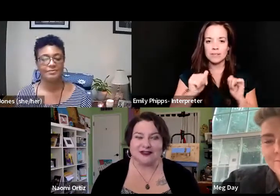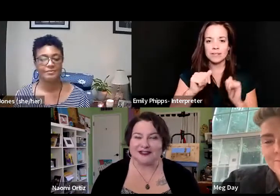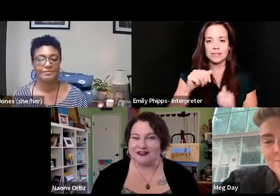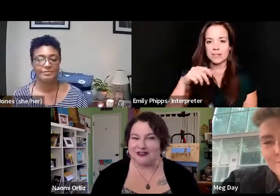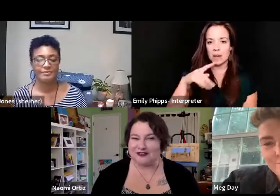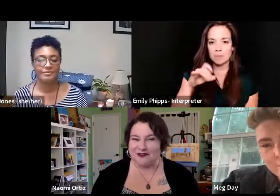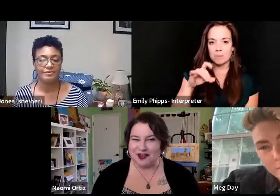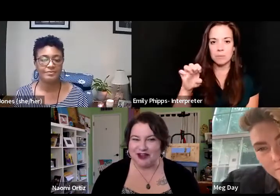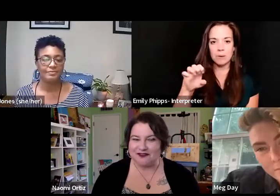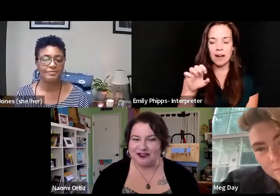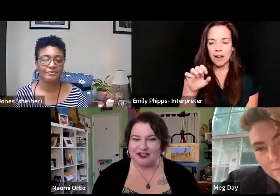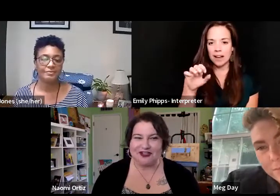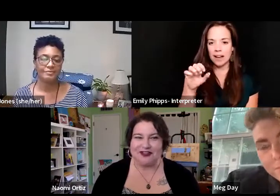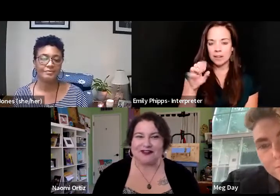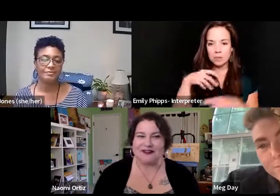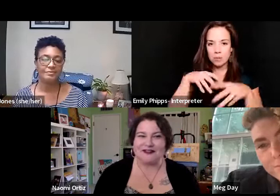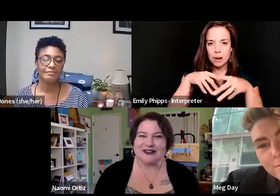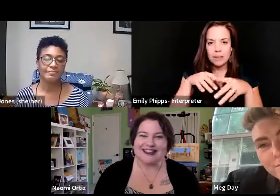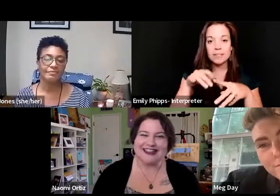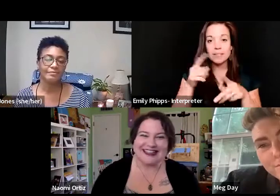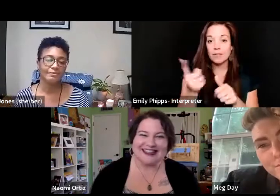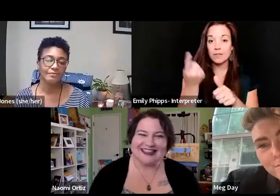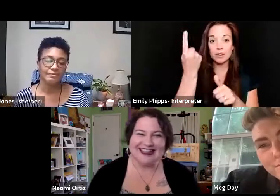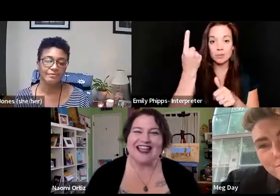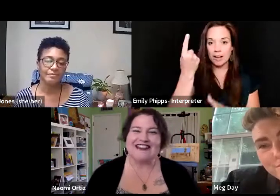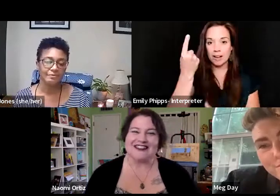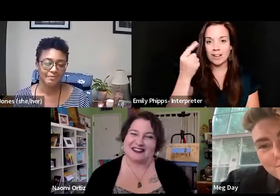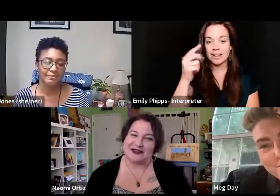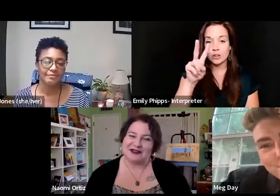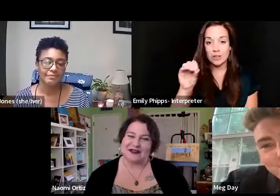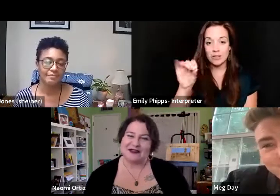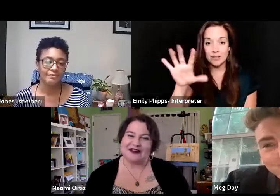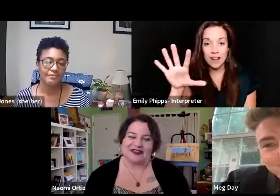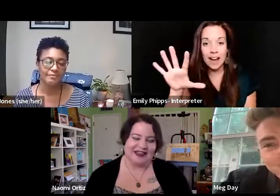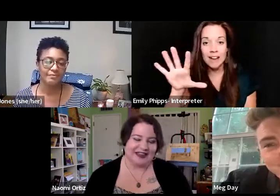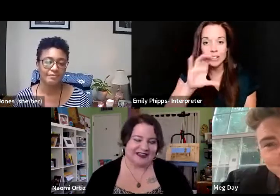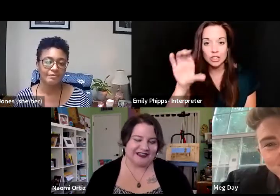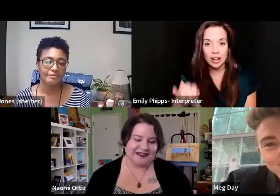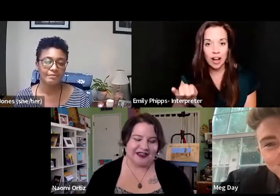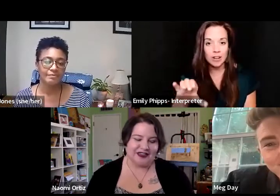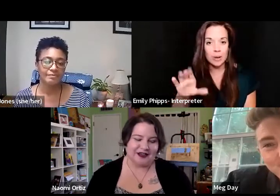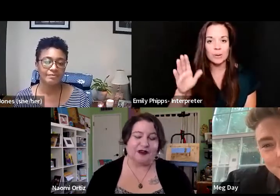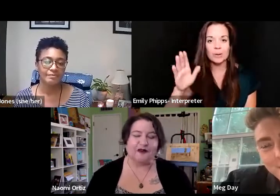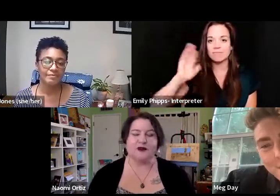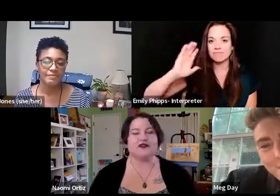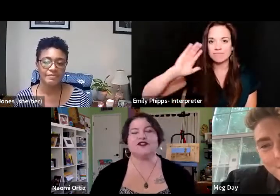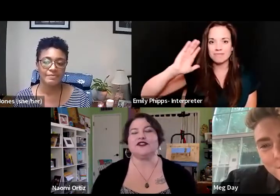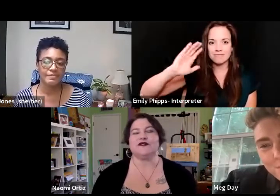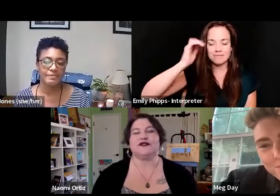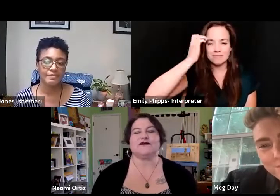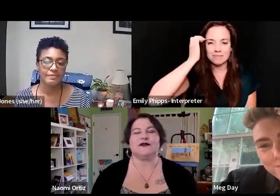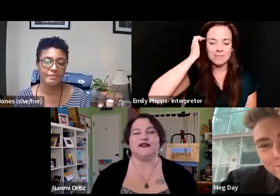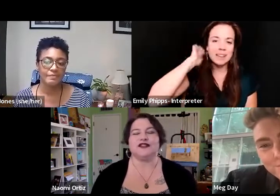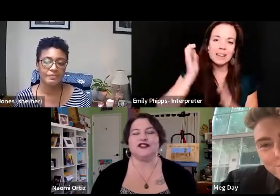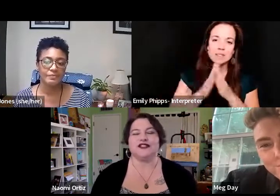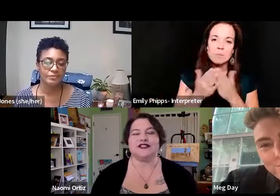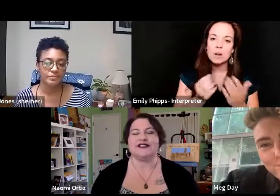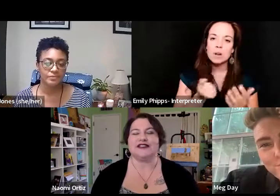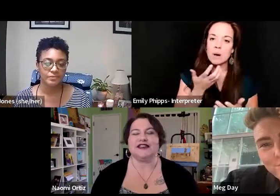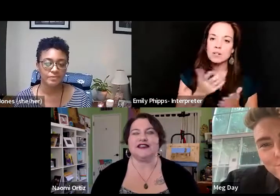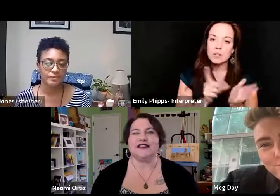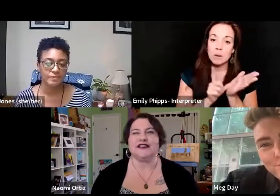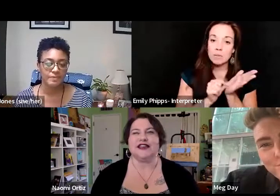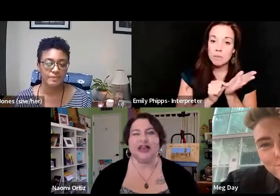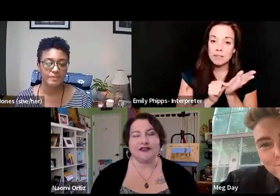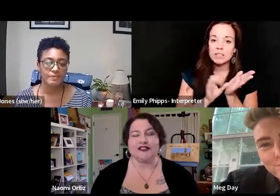one in 2005 in Chicago, a long time ago. And he has a book of poetry that was published on